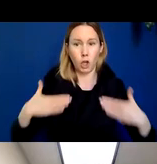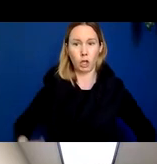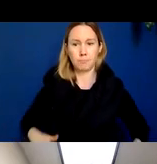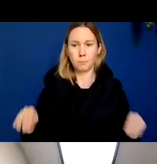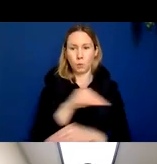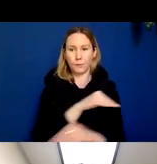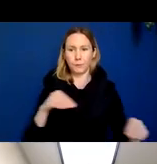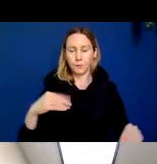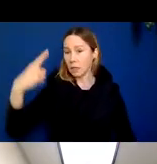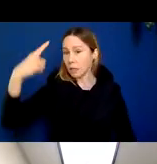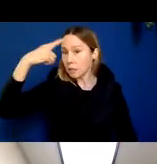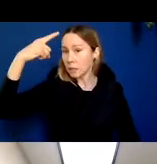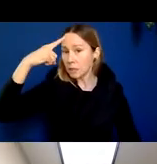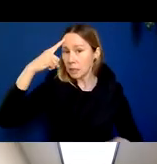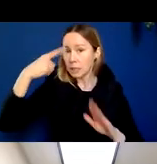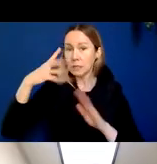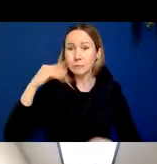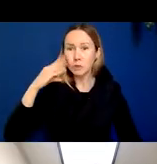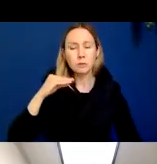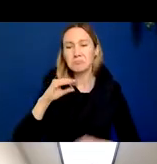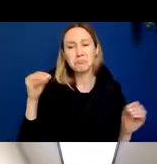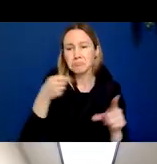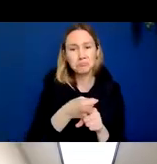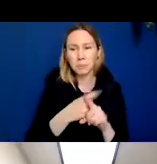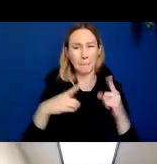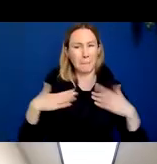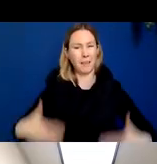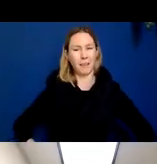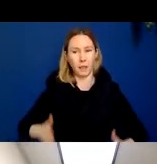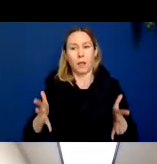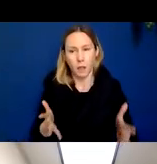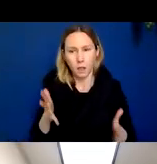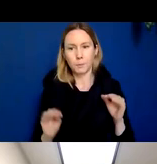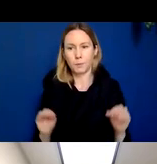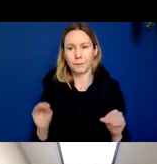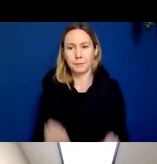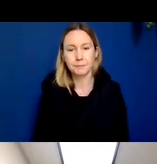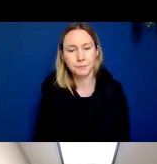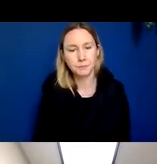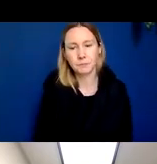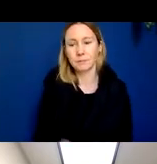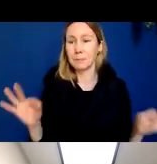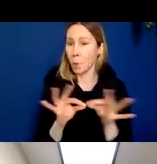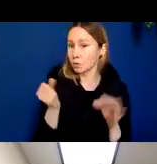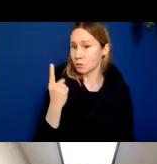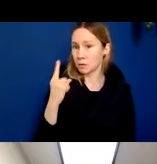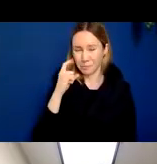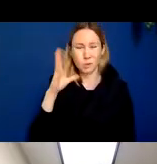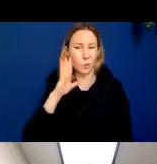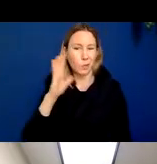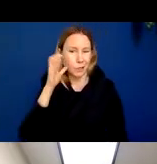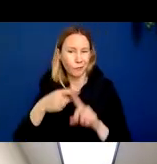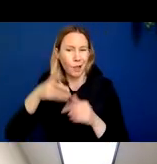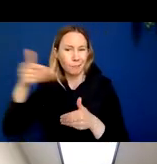be cognitive symptoms. It's important to grasp this because this is where, as you'll hear from my colleague after me,